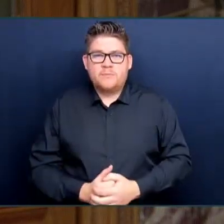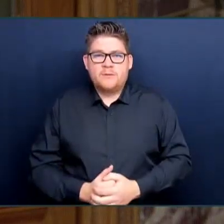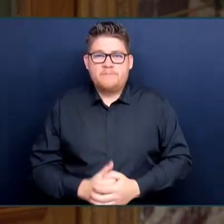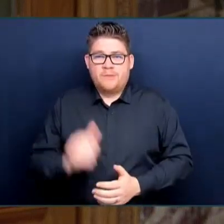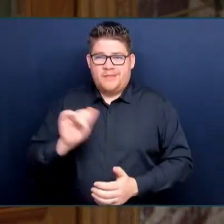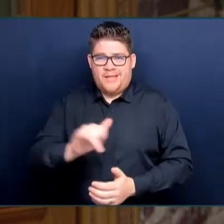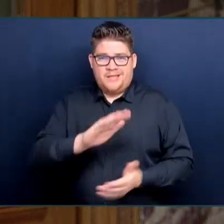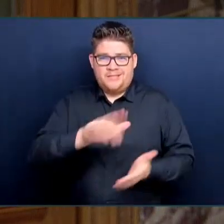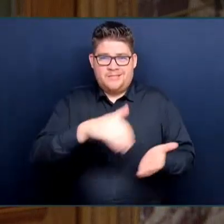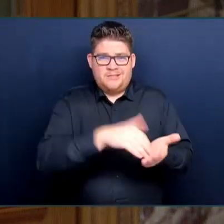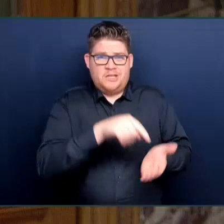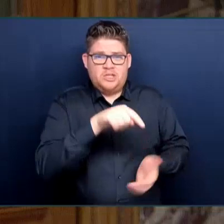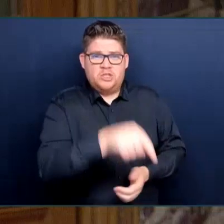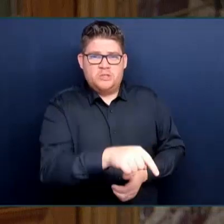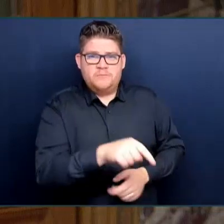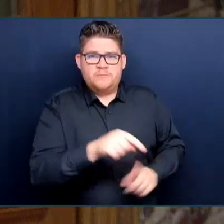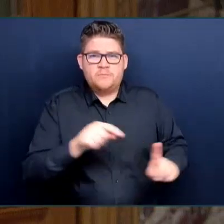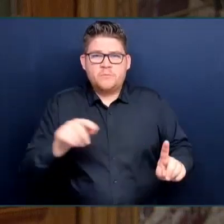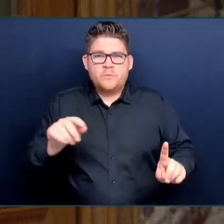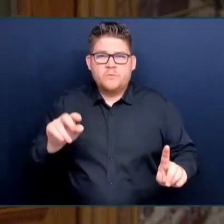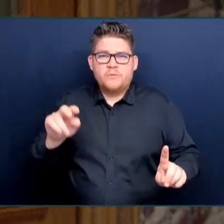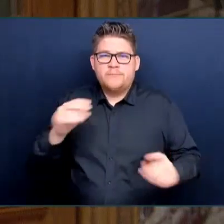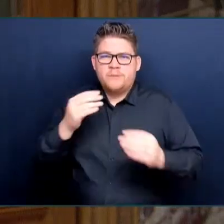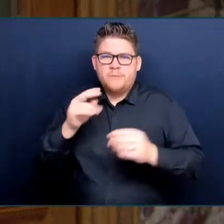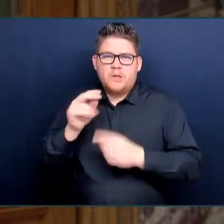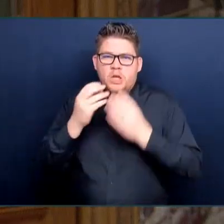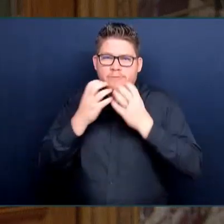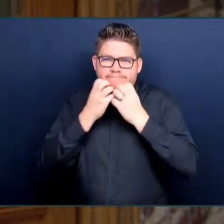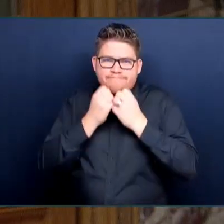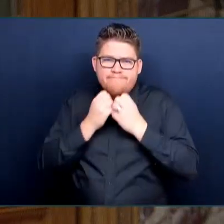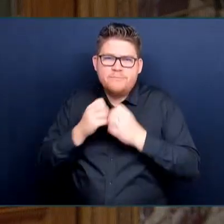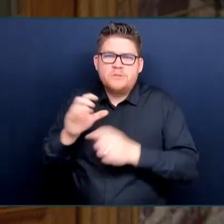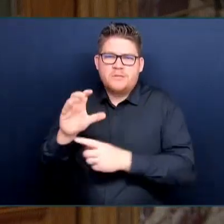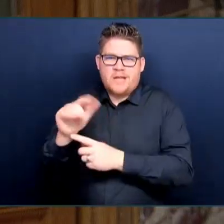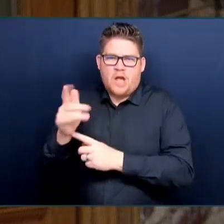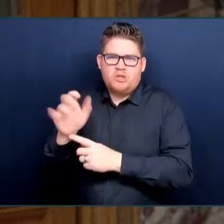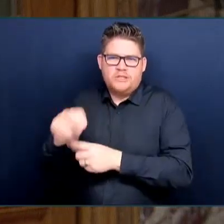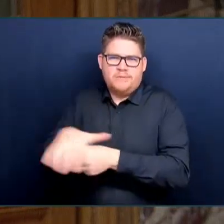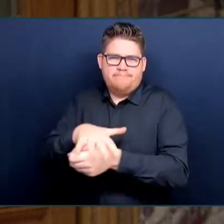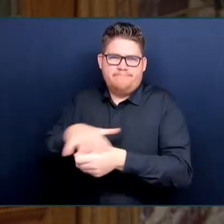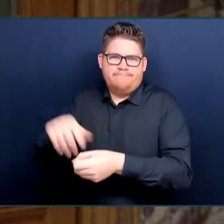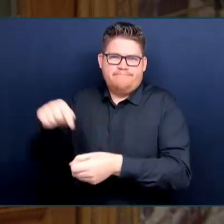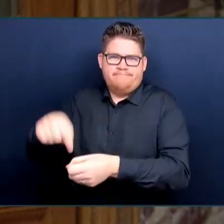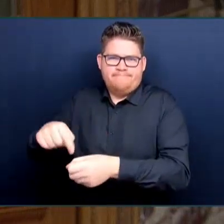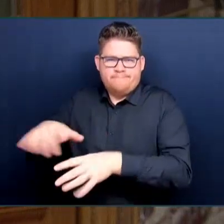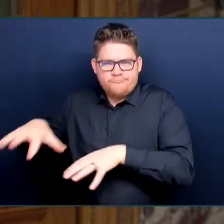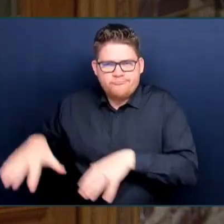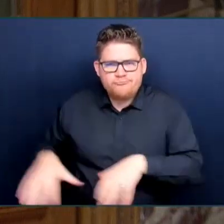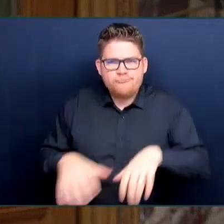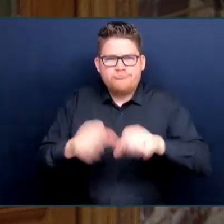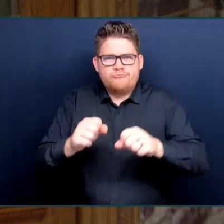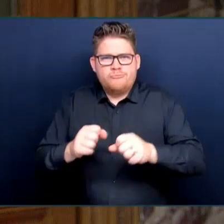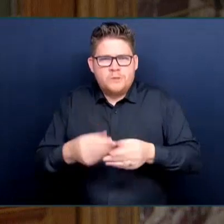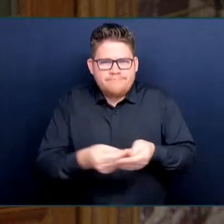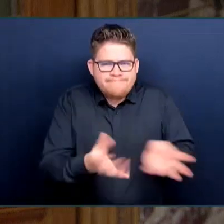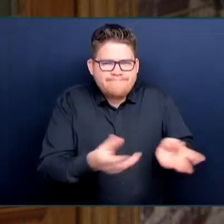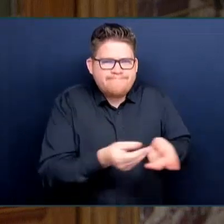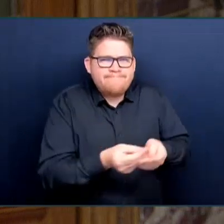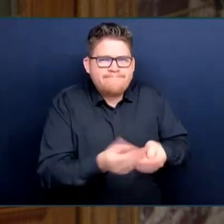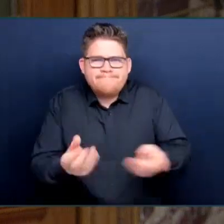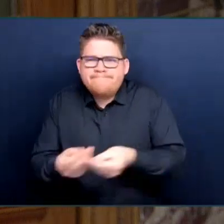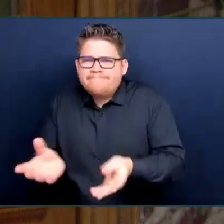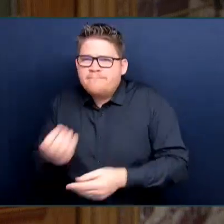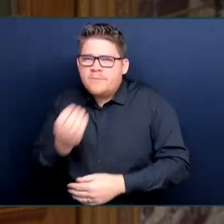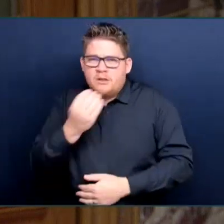critical gap in our social safety net. During the pandemic, food bank usage went up by more than 20% and has